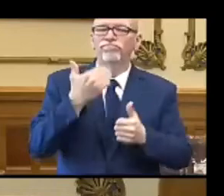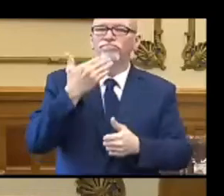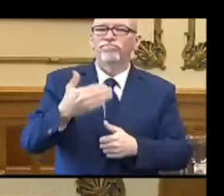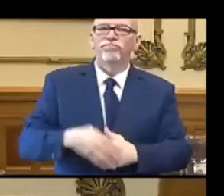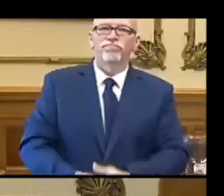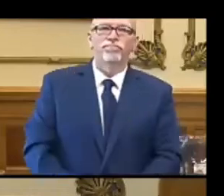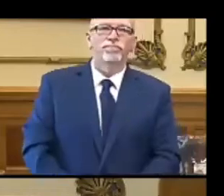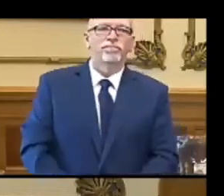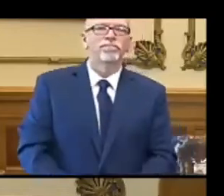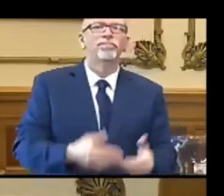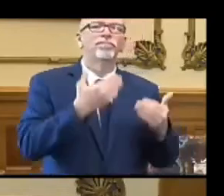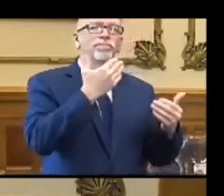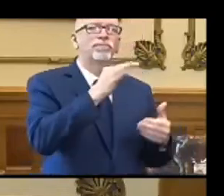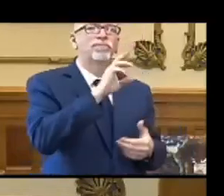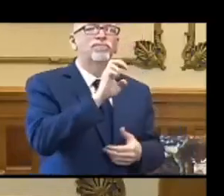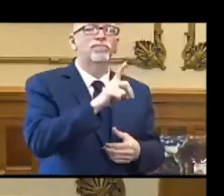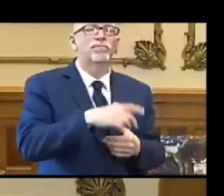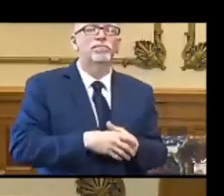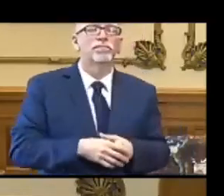Thank you, Fred.